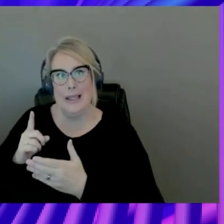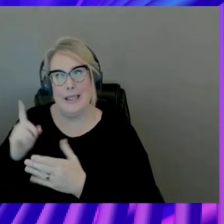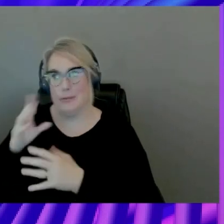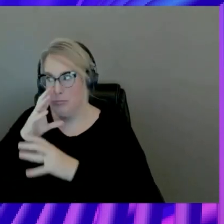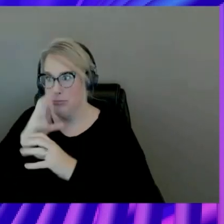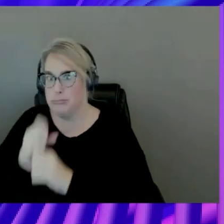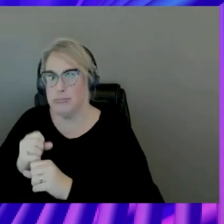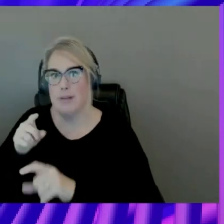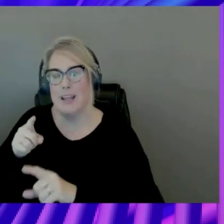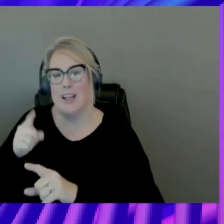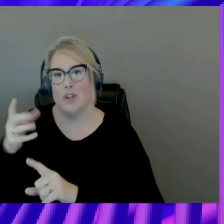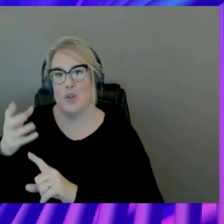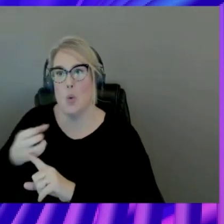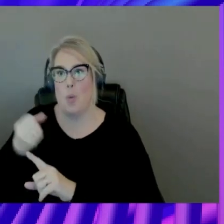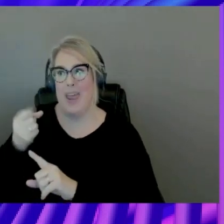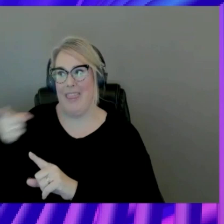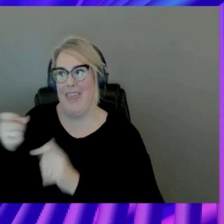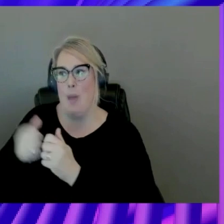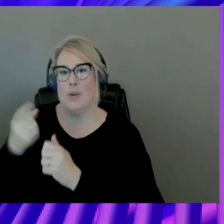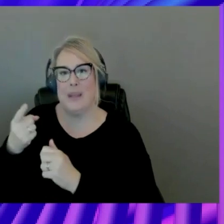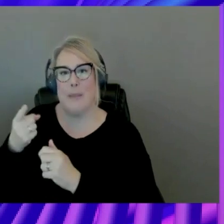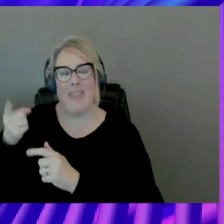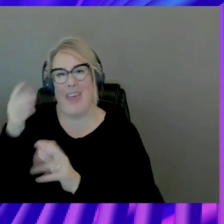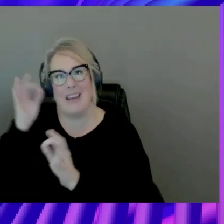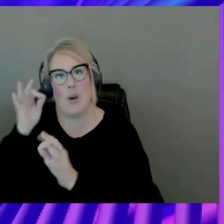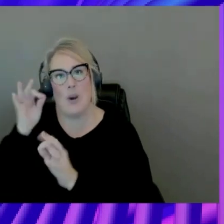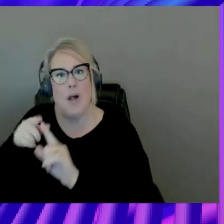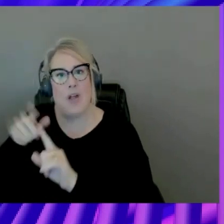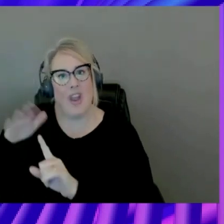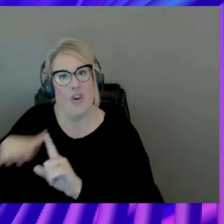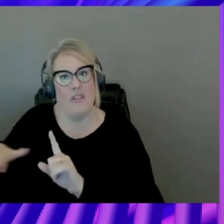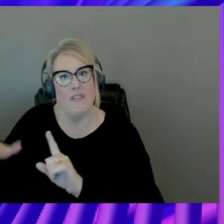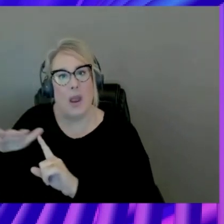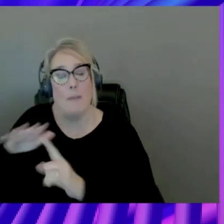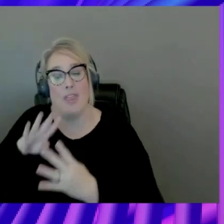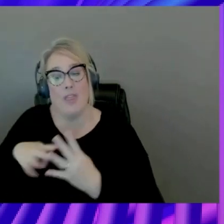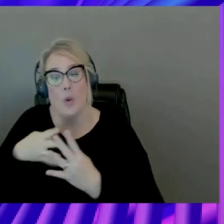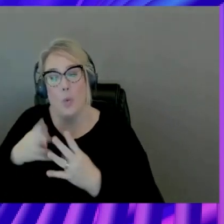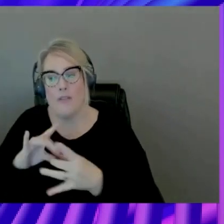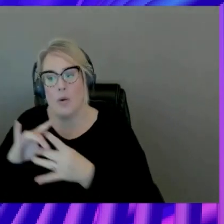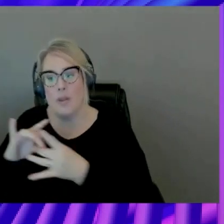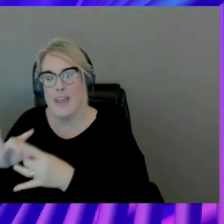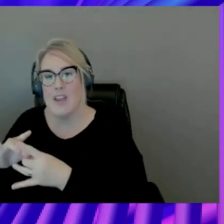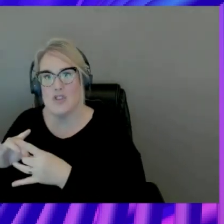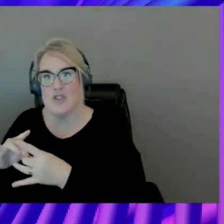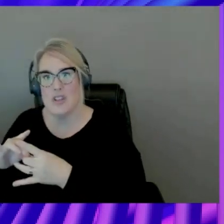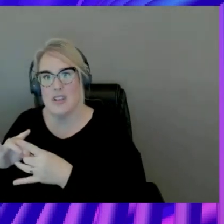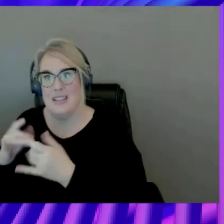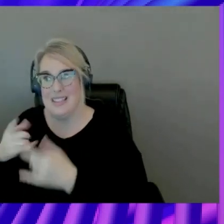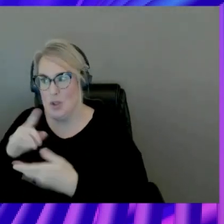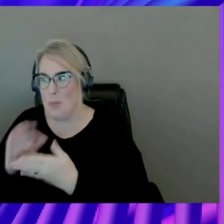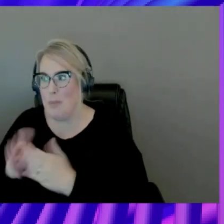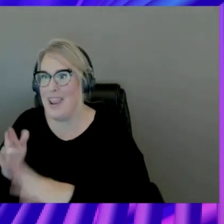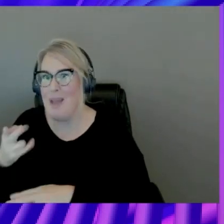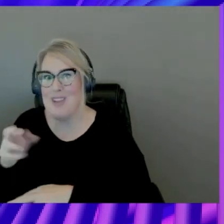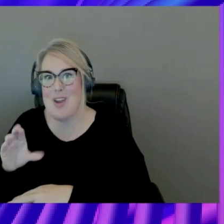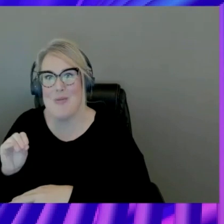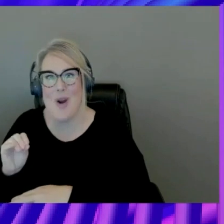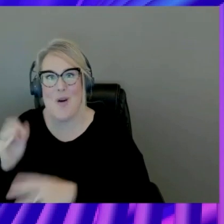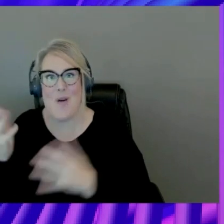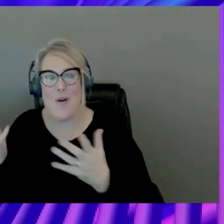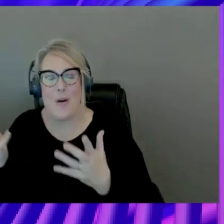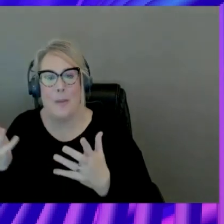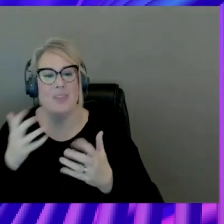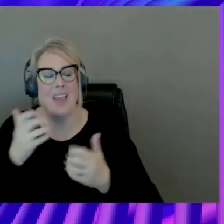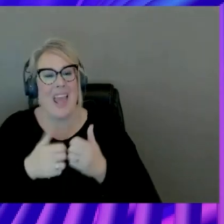about your environment. And that's exactly what the graph correlation allows you to do. And now you're a hero. Let's be honest. Everyone just, like, wants to go